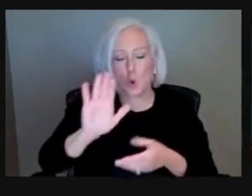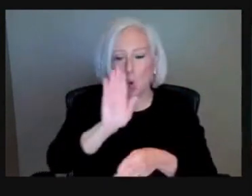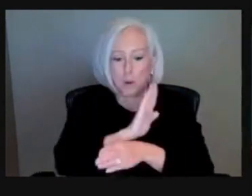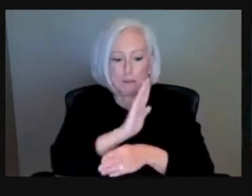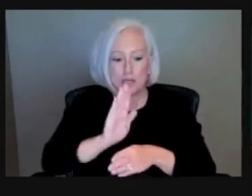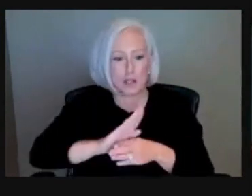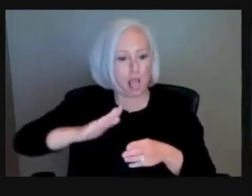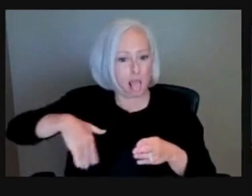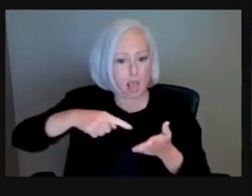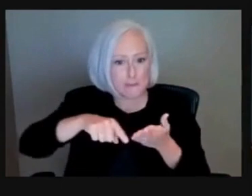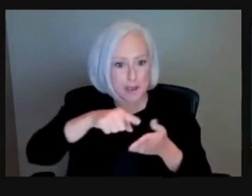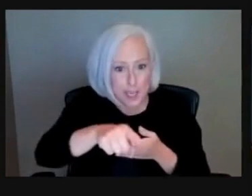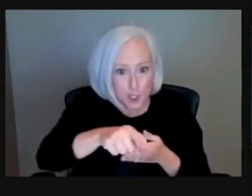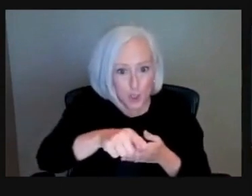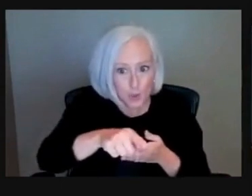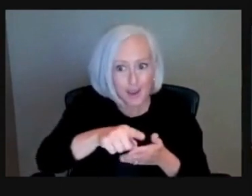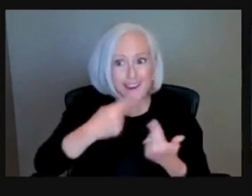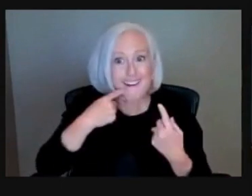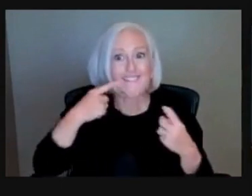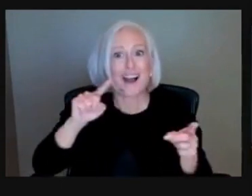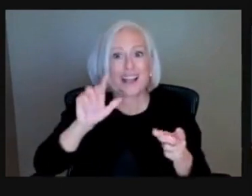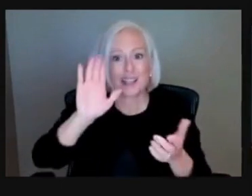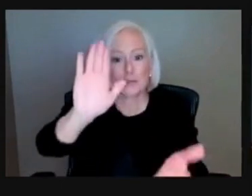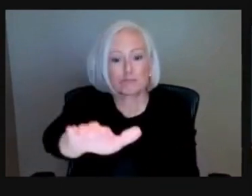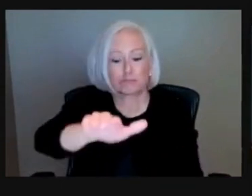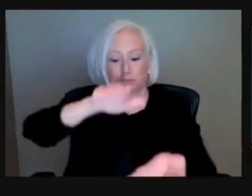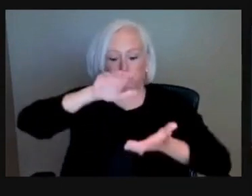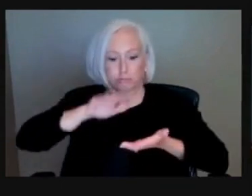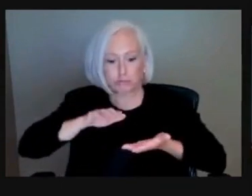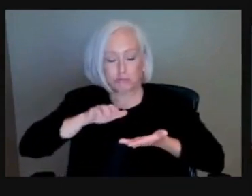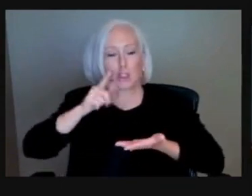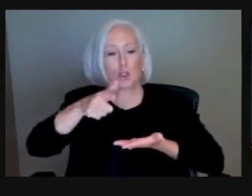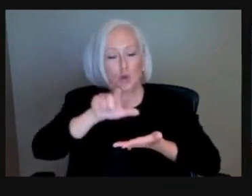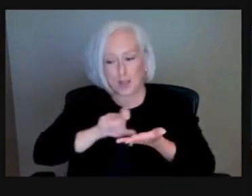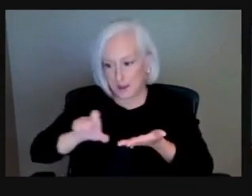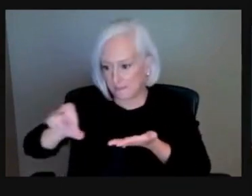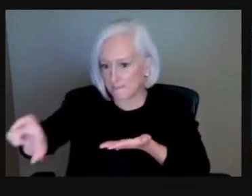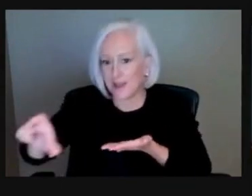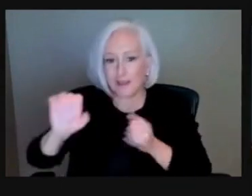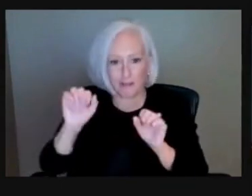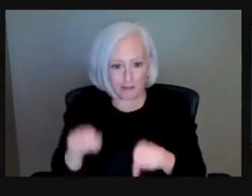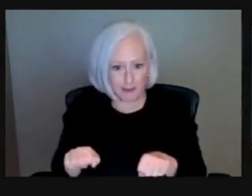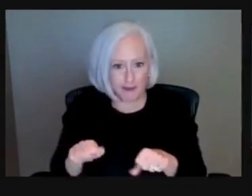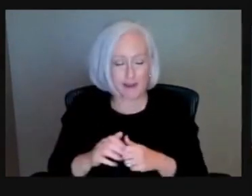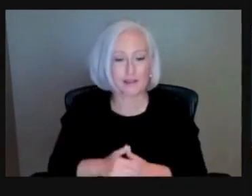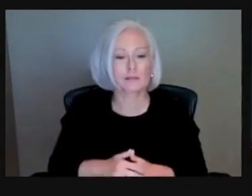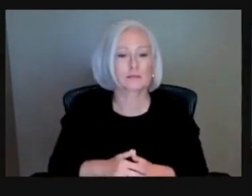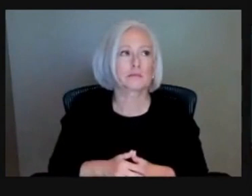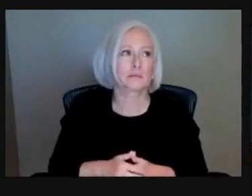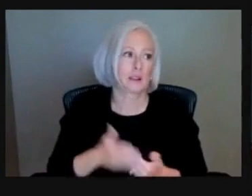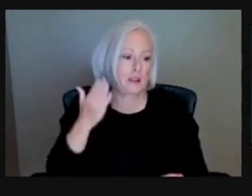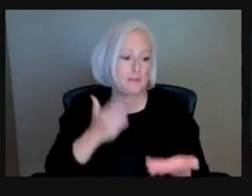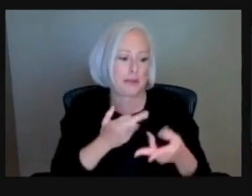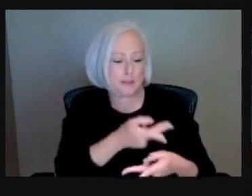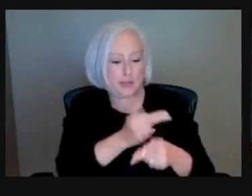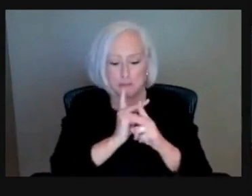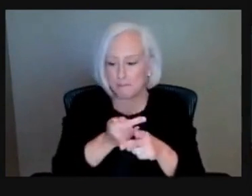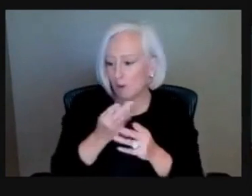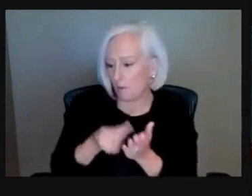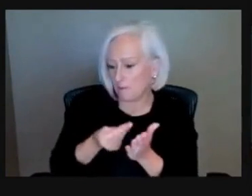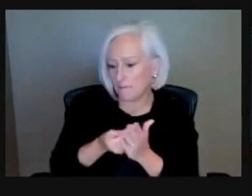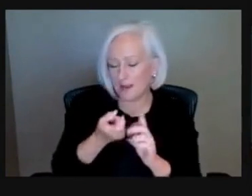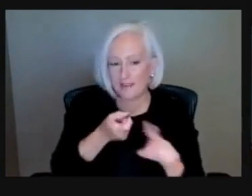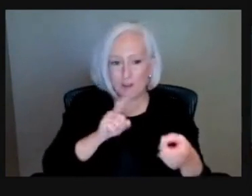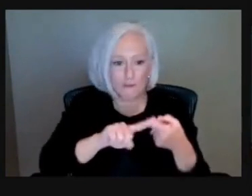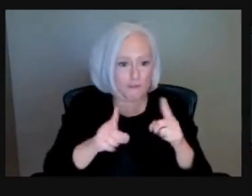money that was owed, maybe that's one situation. Maybe we were able to borrow some money from family or friends,